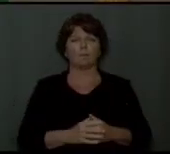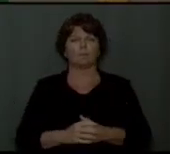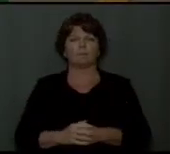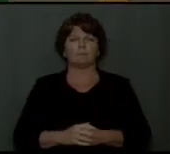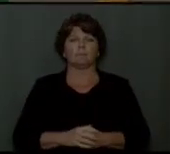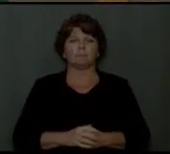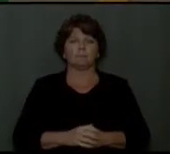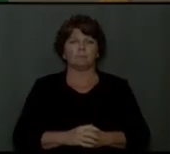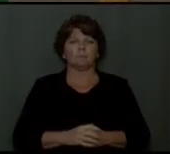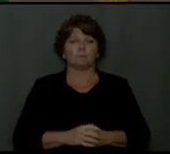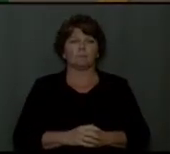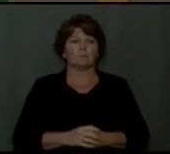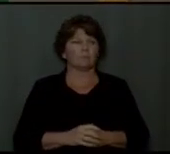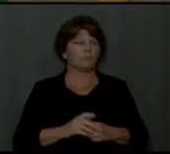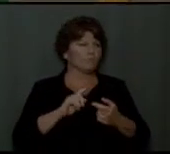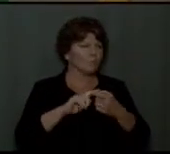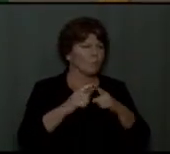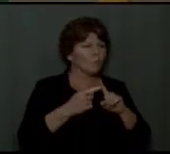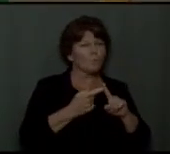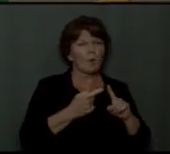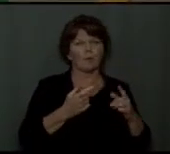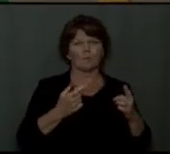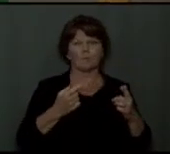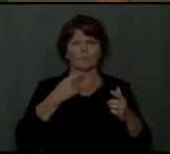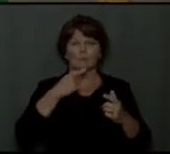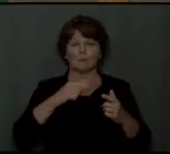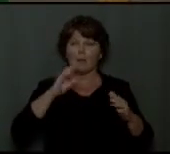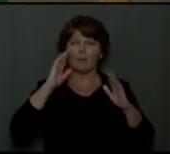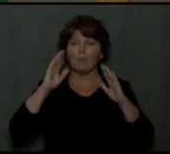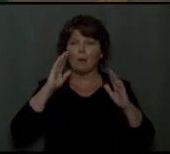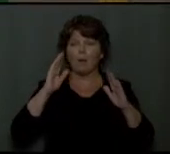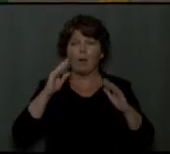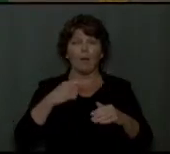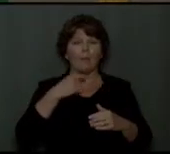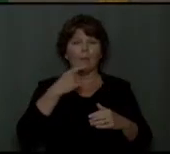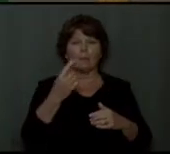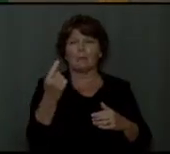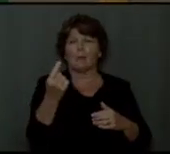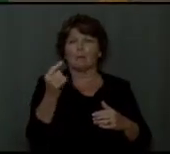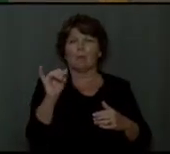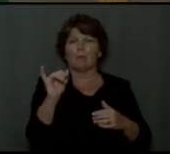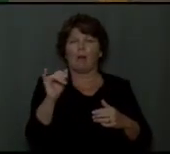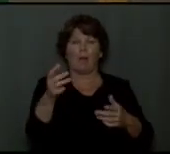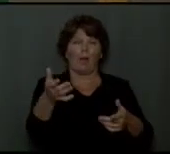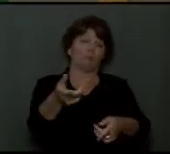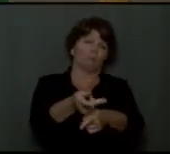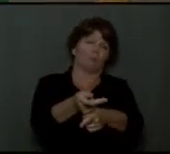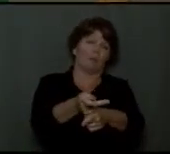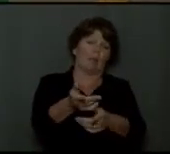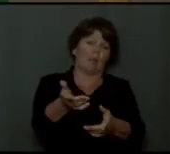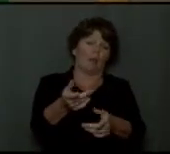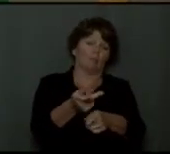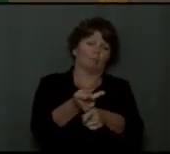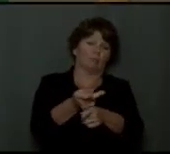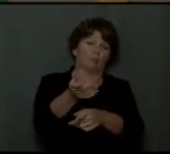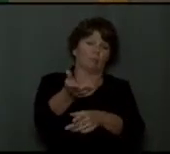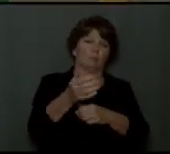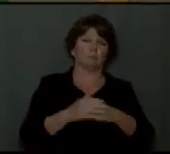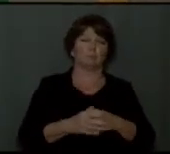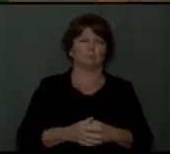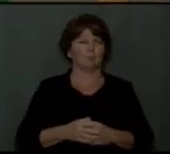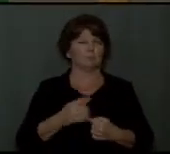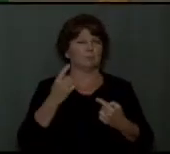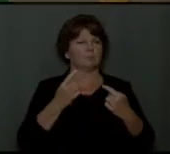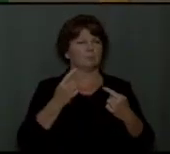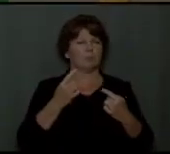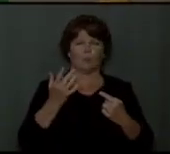When friends or loved ones say goodbye to each other, they quite often say something like, take care. Have you ever